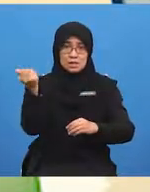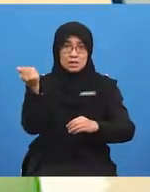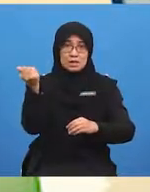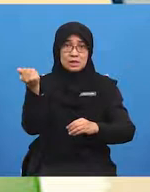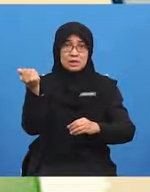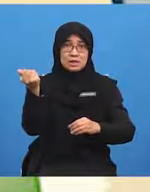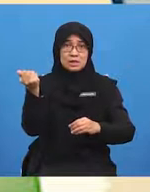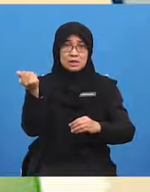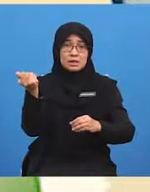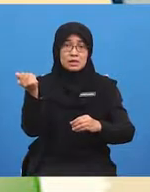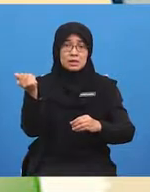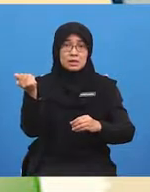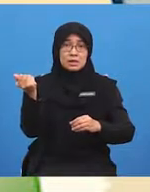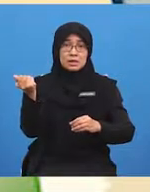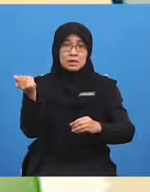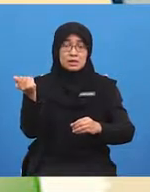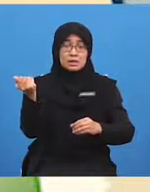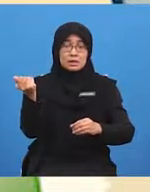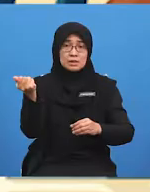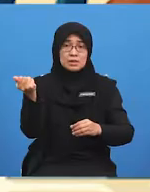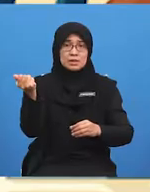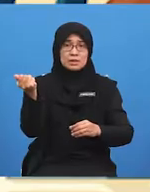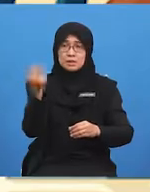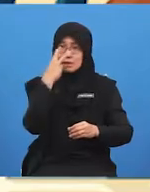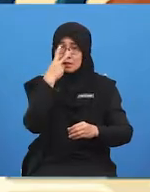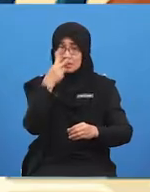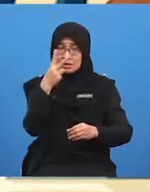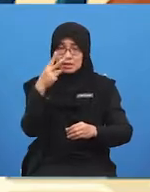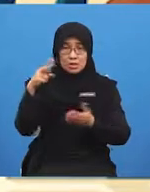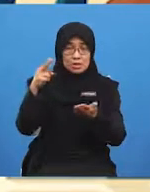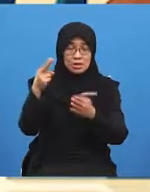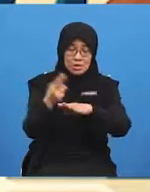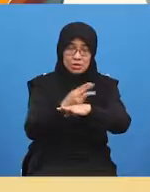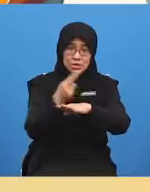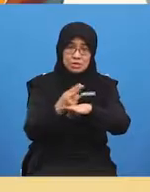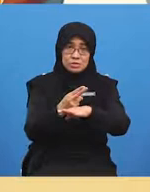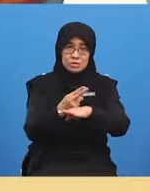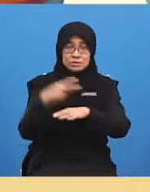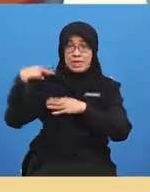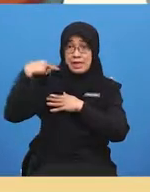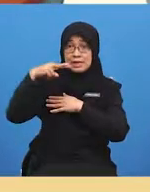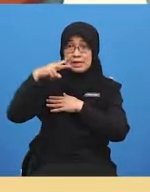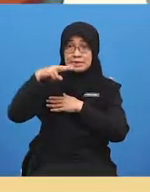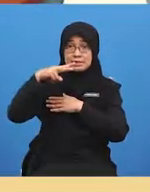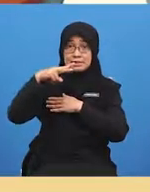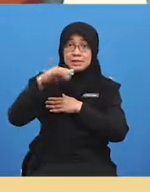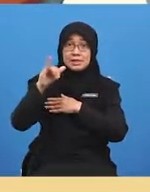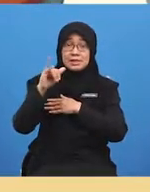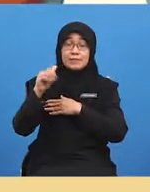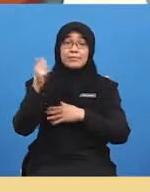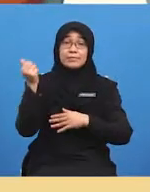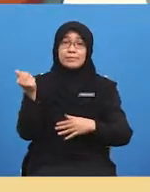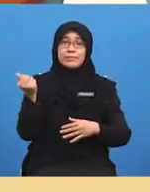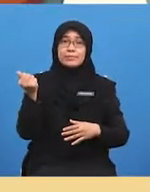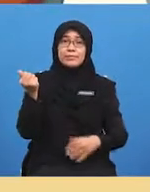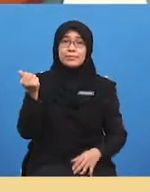we're going to use our other legs as well isn't that tricky i know we